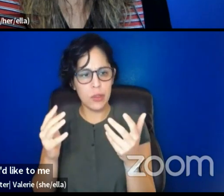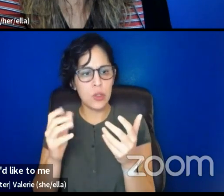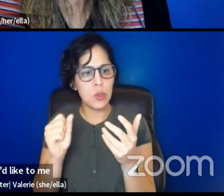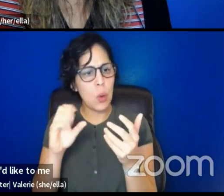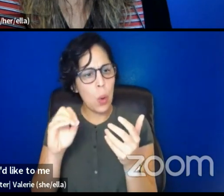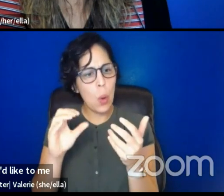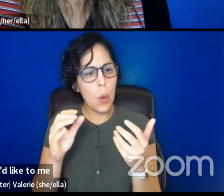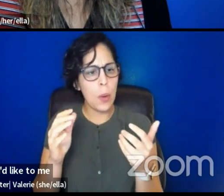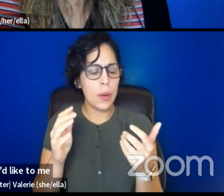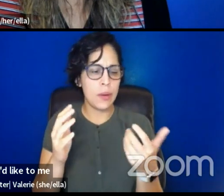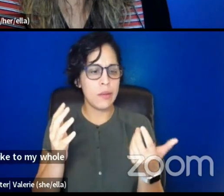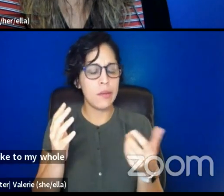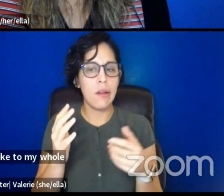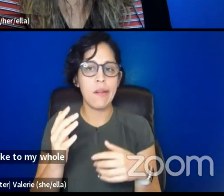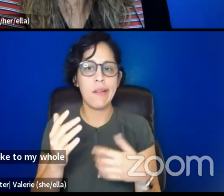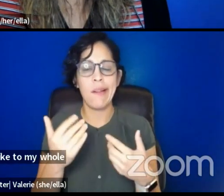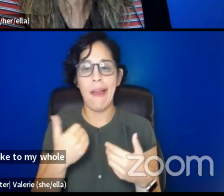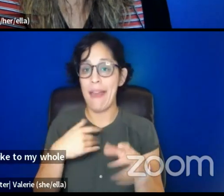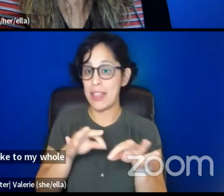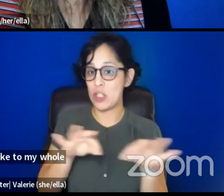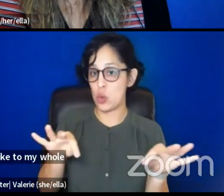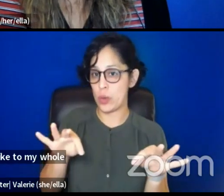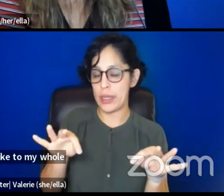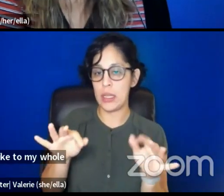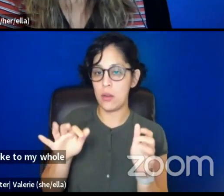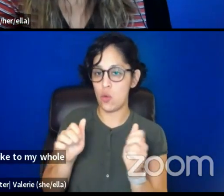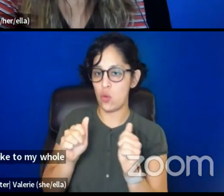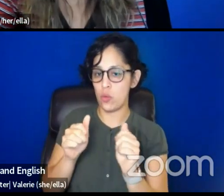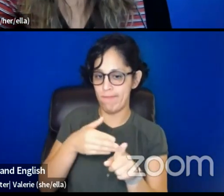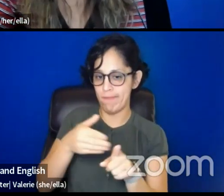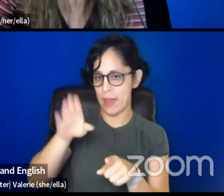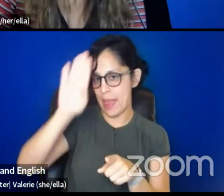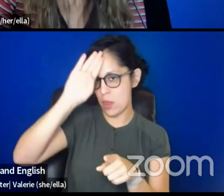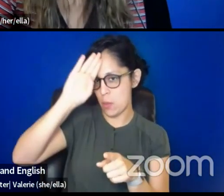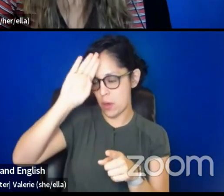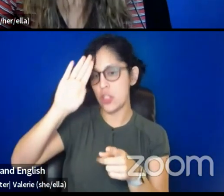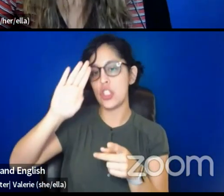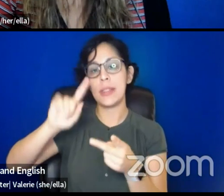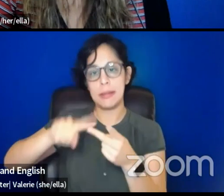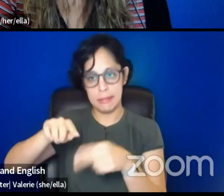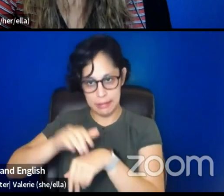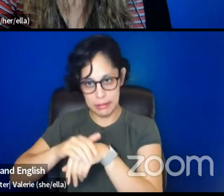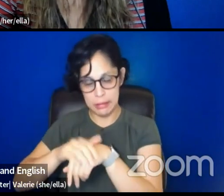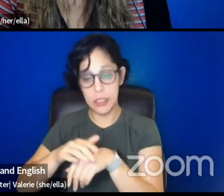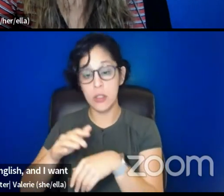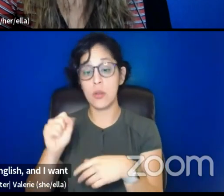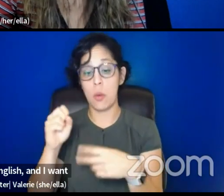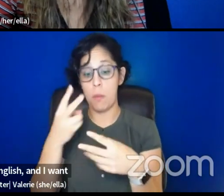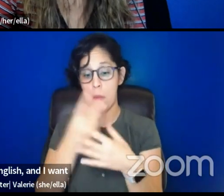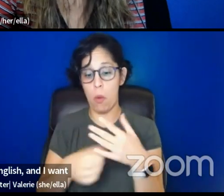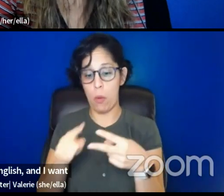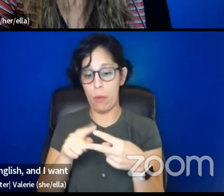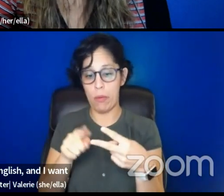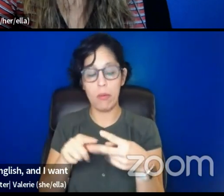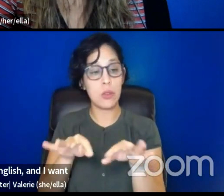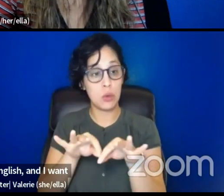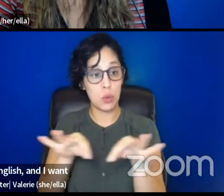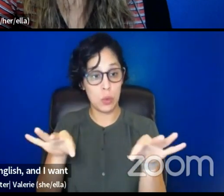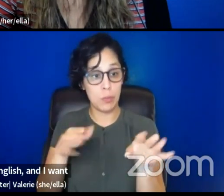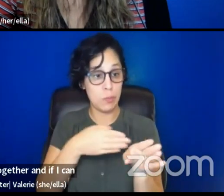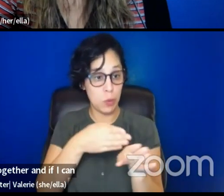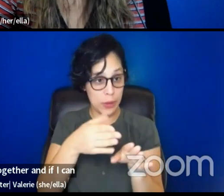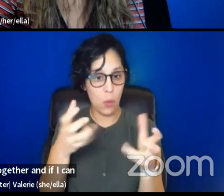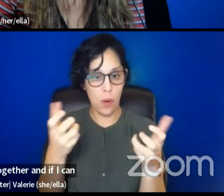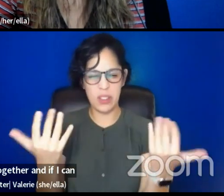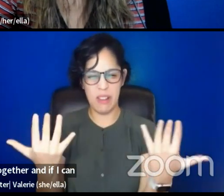thing, I have a degree in anthropology and English, and I want to take those and kind of mesh them together, and if I can